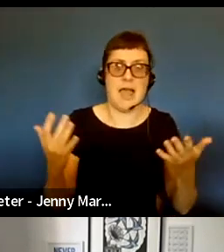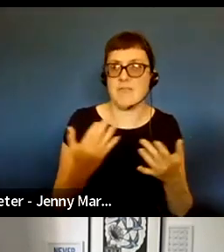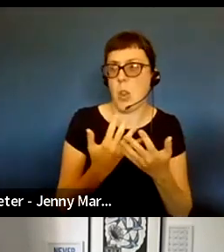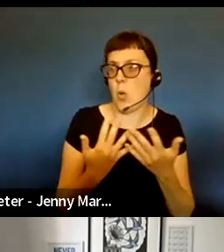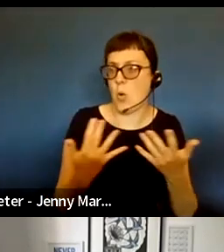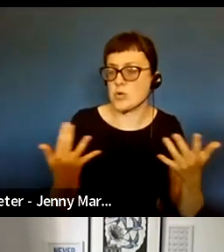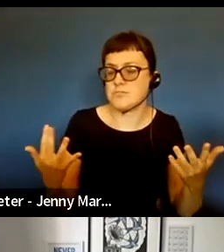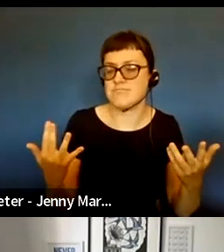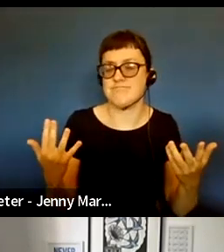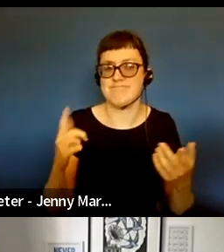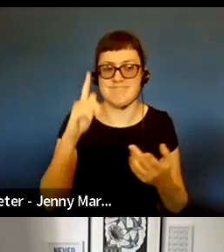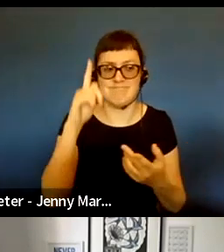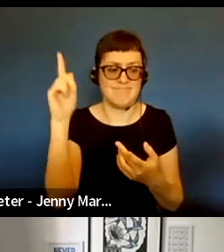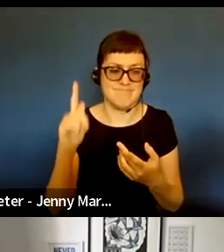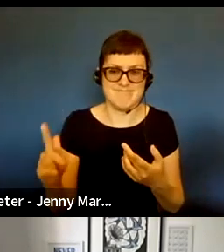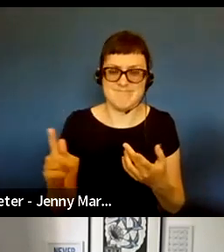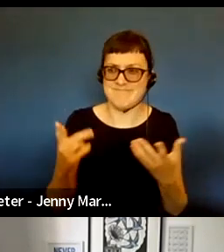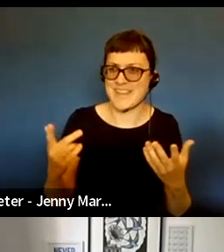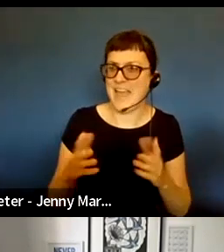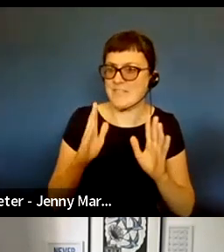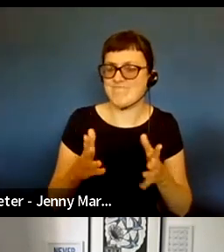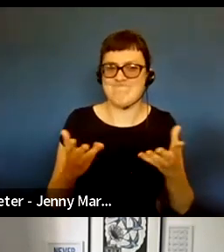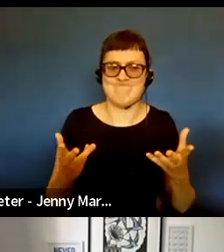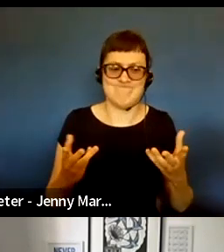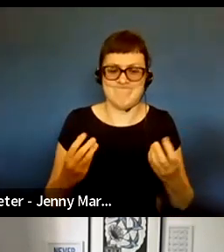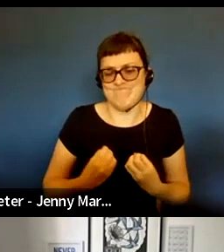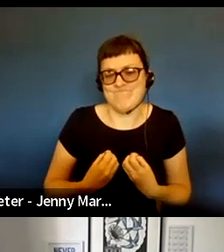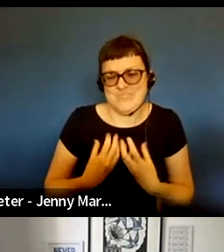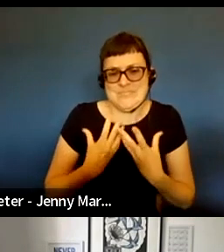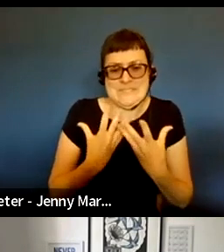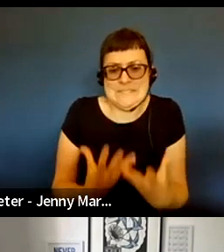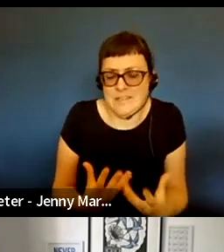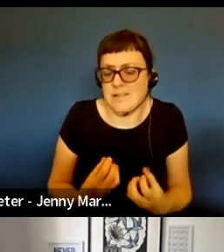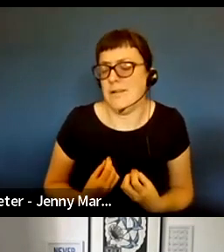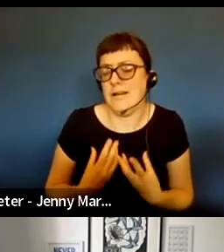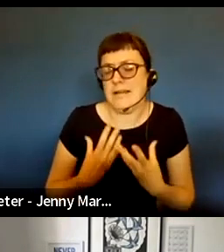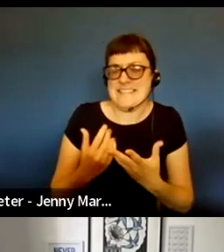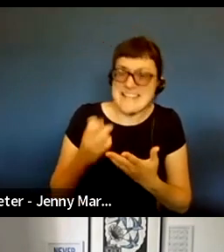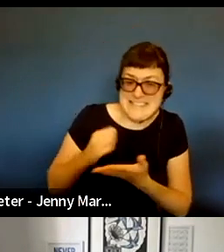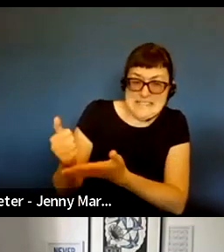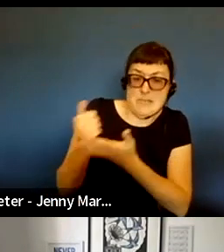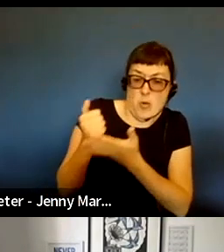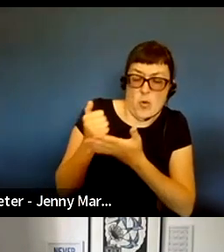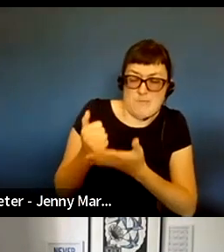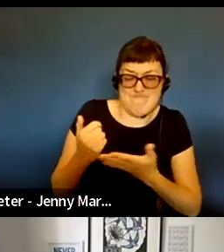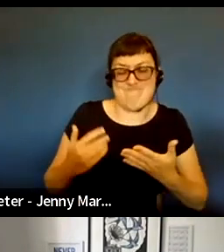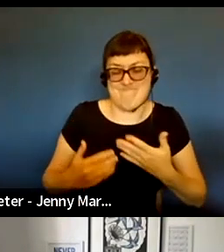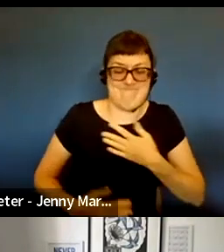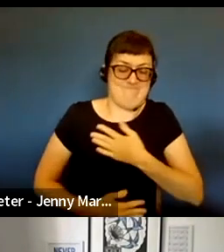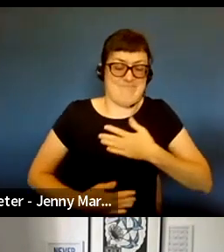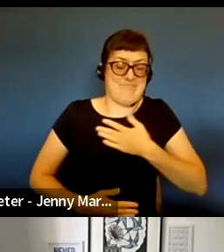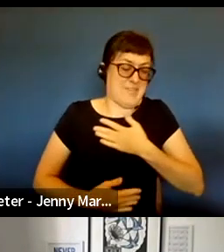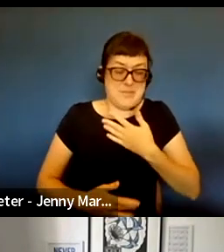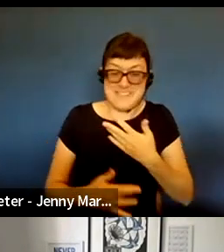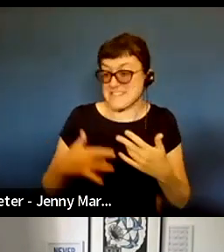people having to put themselves sort of emotionally on the line to sort of get support and to secure survival,